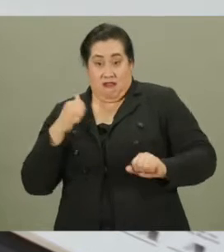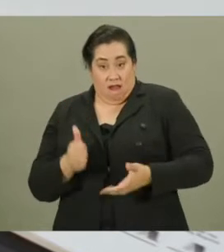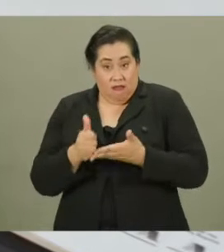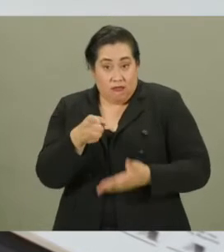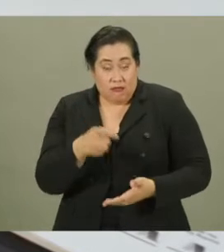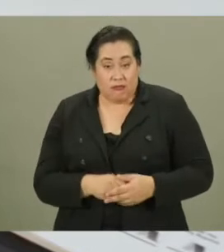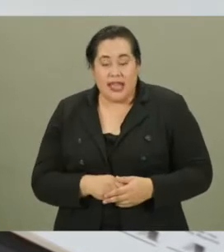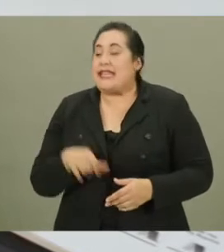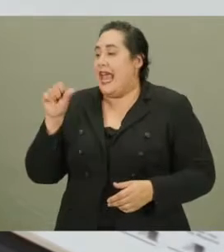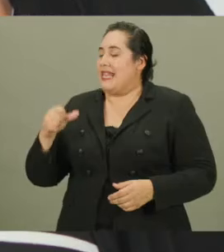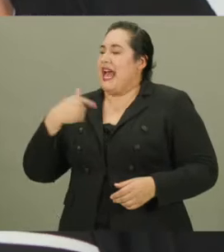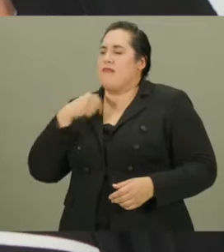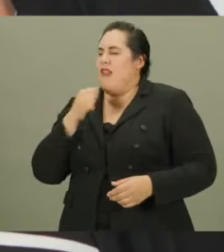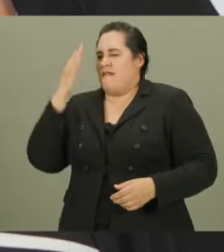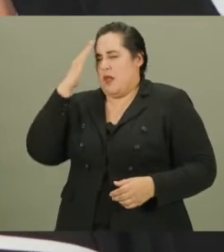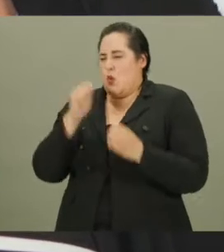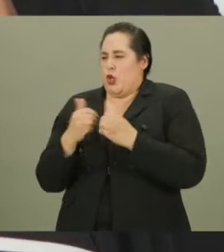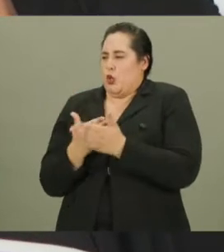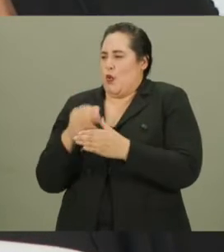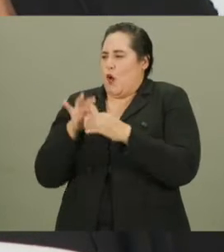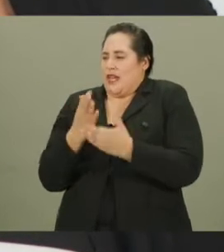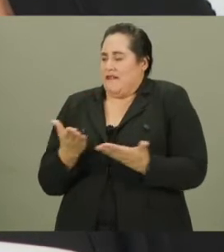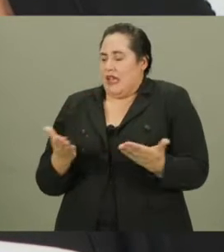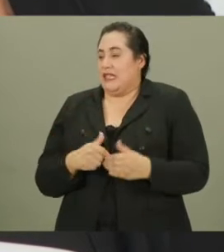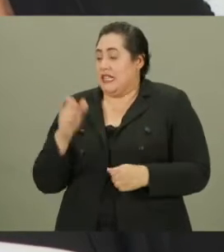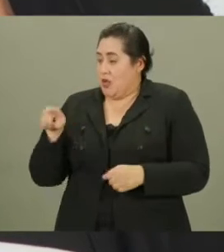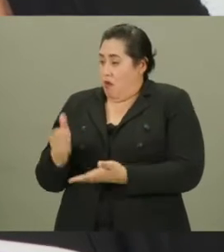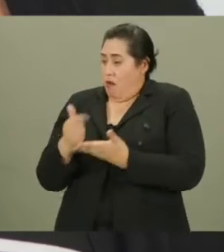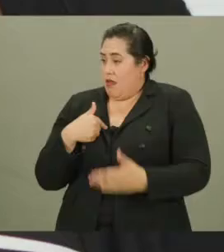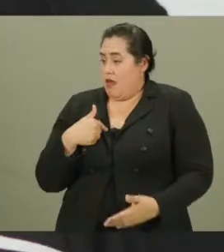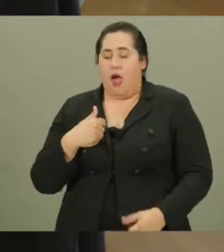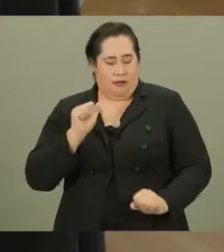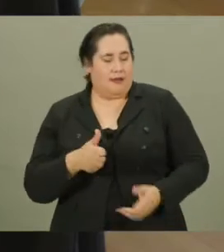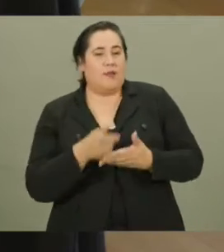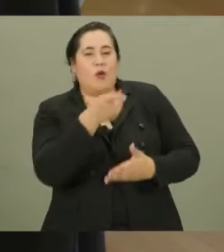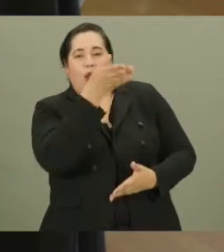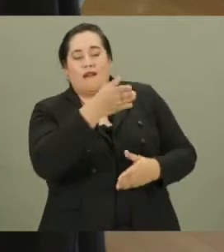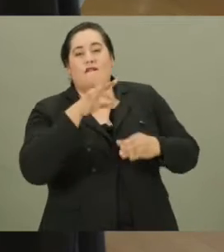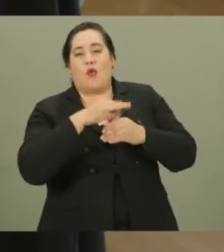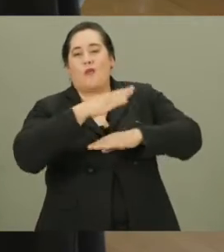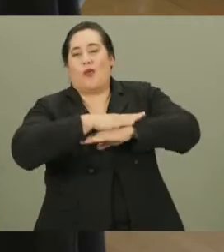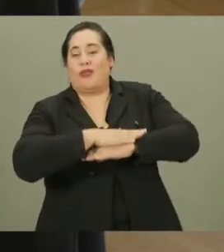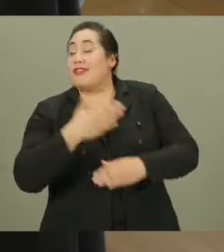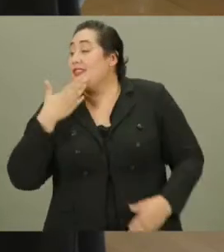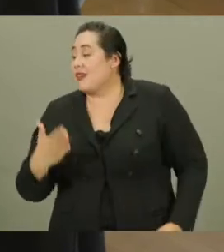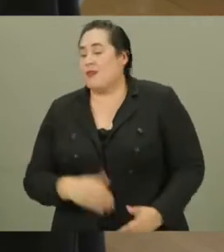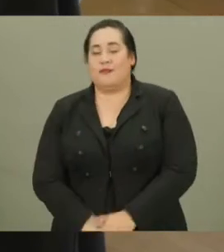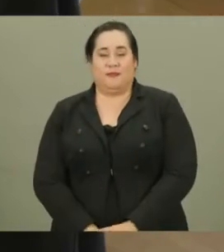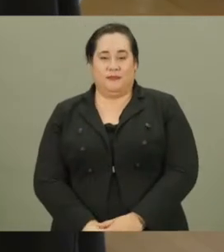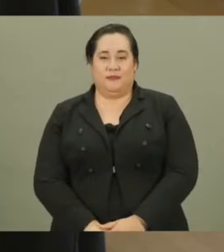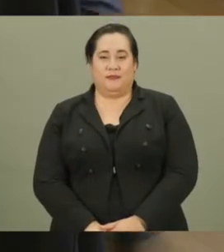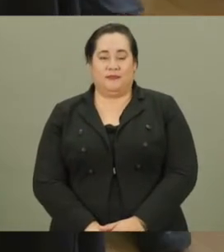Can I be of any assistance? Yes, I'm not familiar with the new voting device. Can you help me? I can assist you at the voting booth. Thank you.